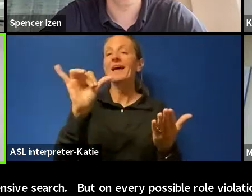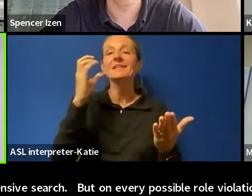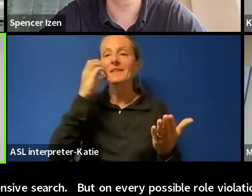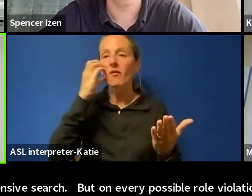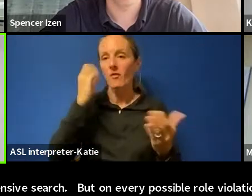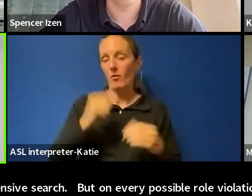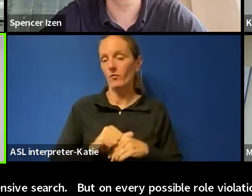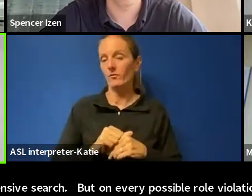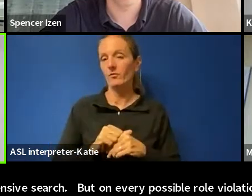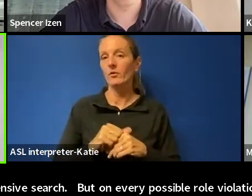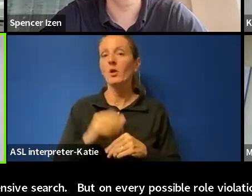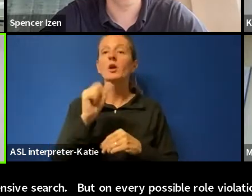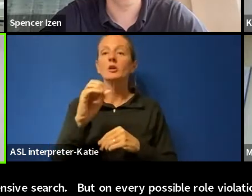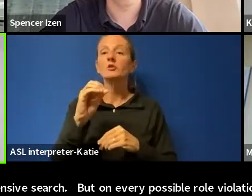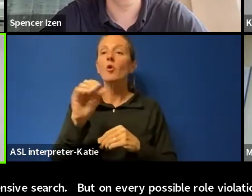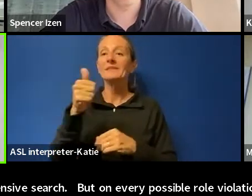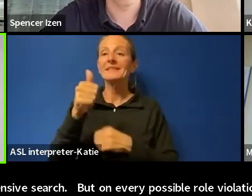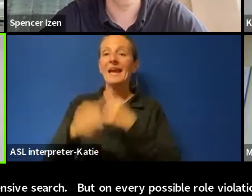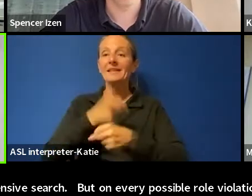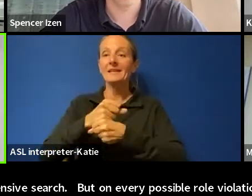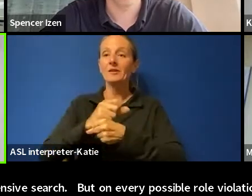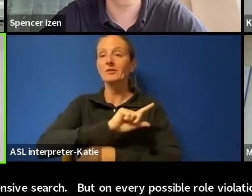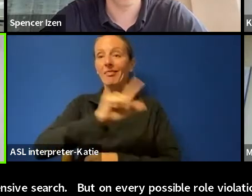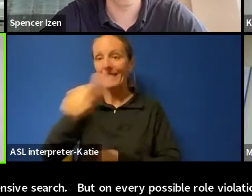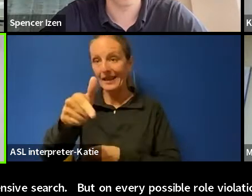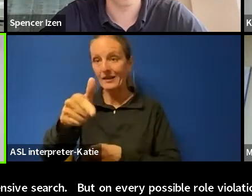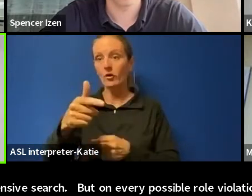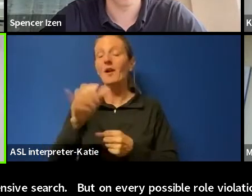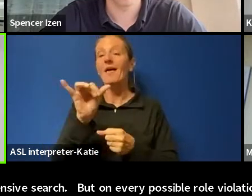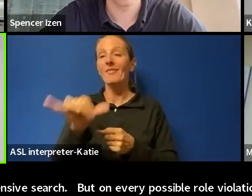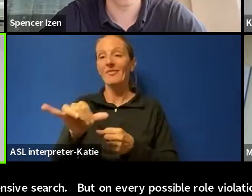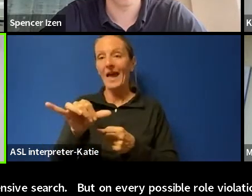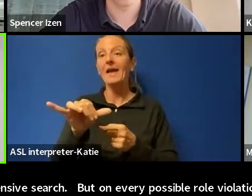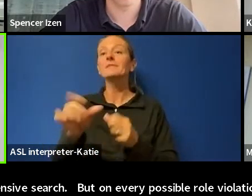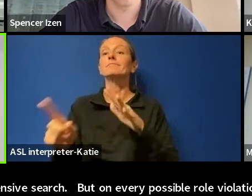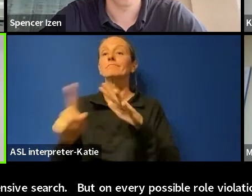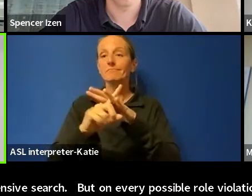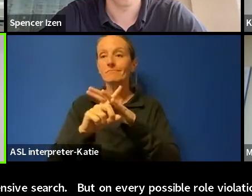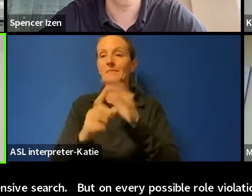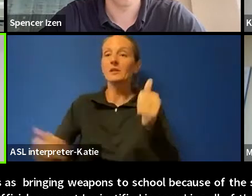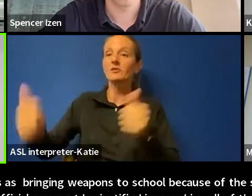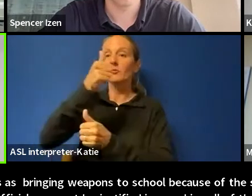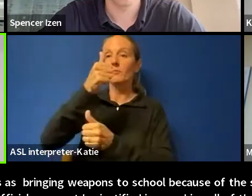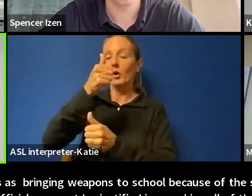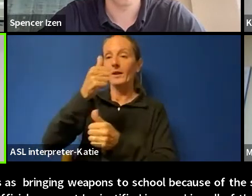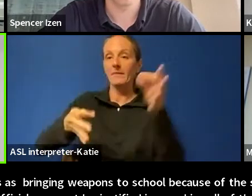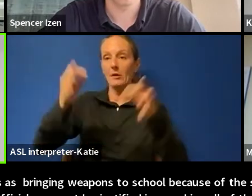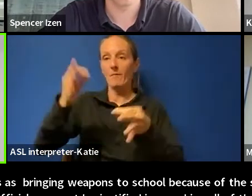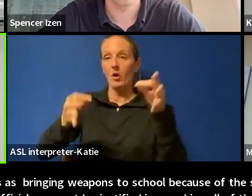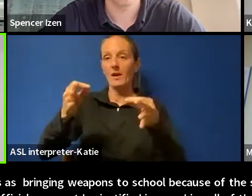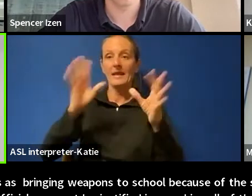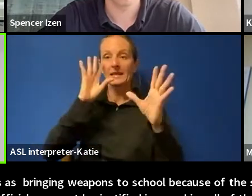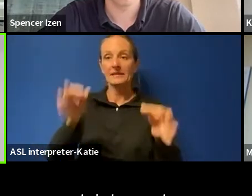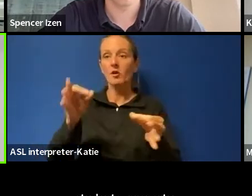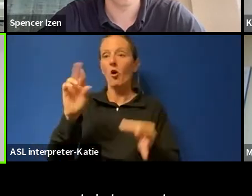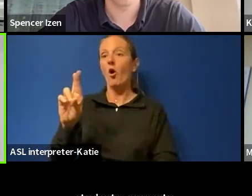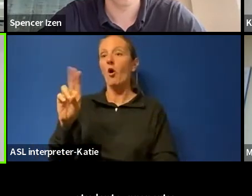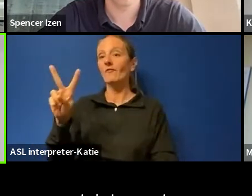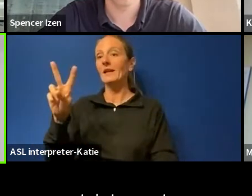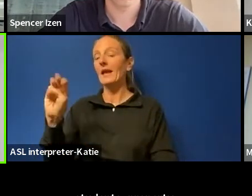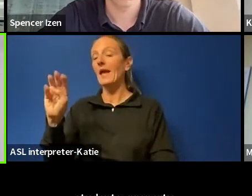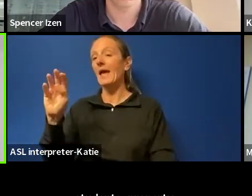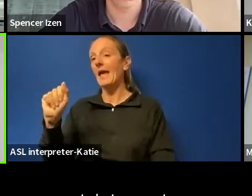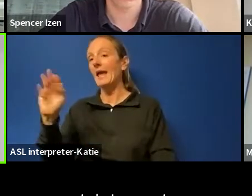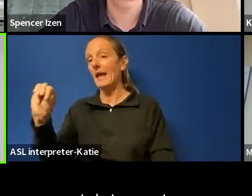So moving on 10 years later, the issue made it to the Supreme Court of Canada again in a decision called RVAM, and the judges considered